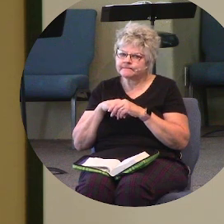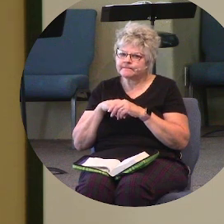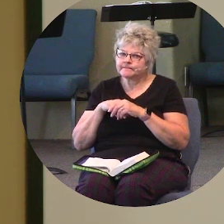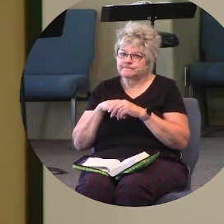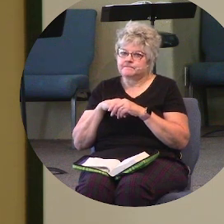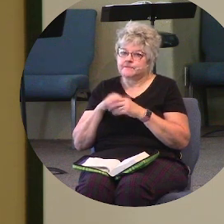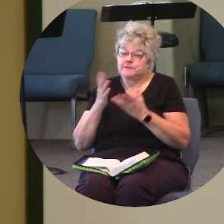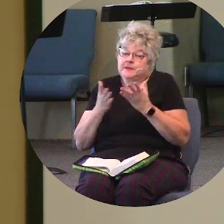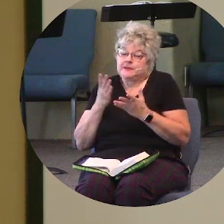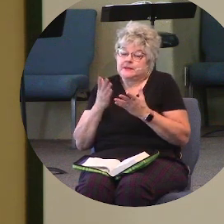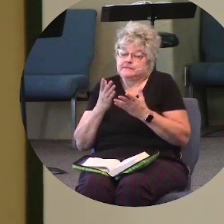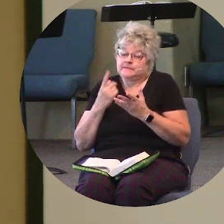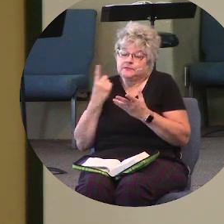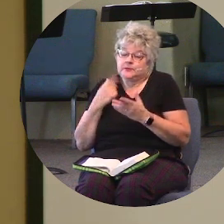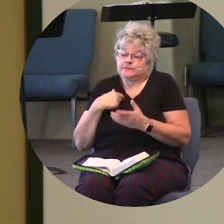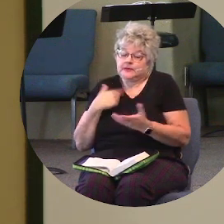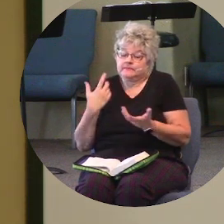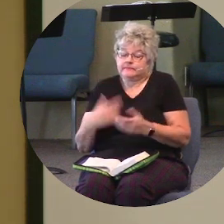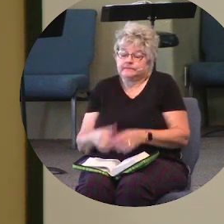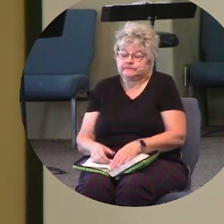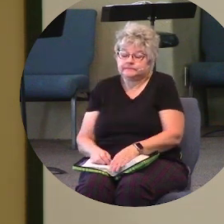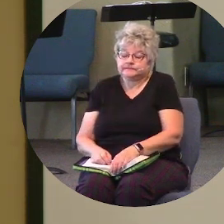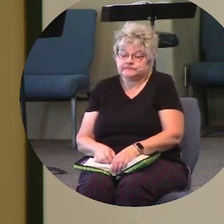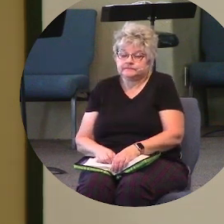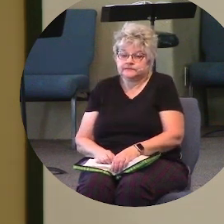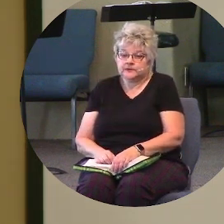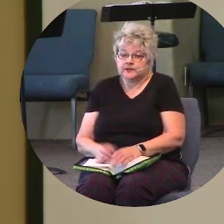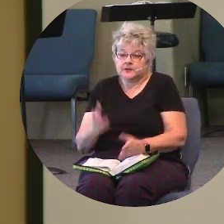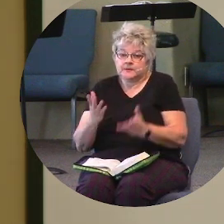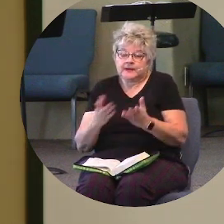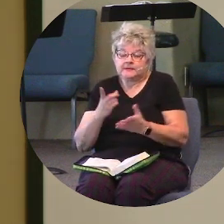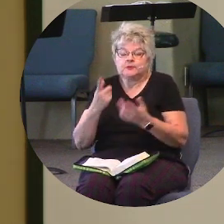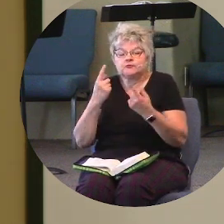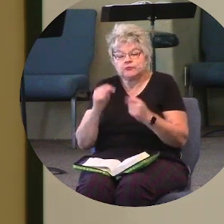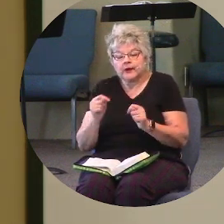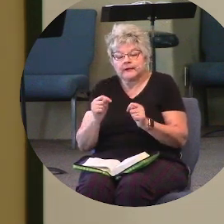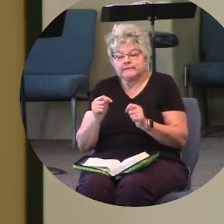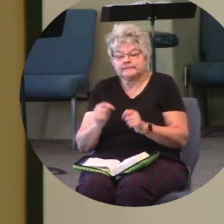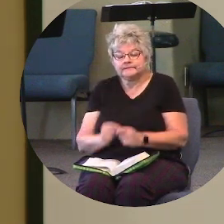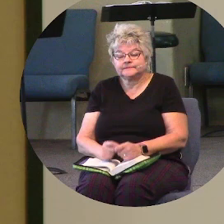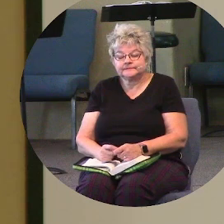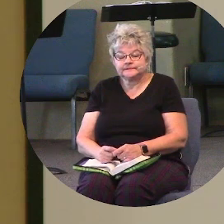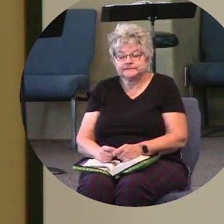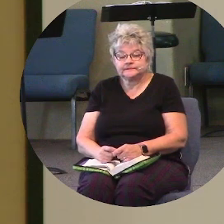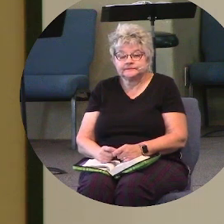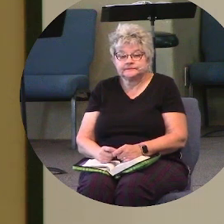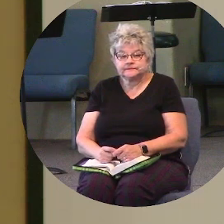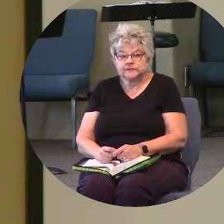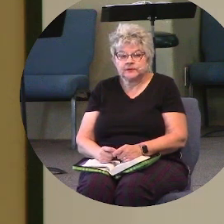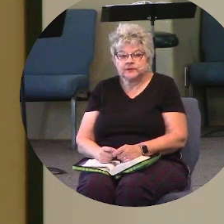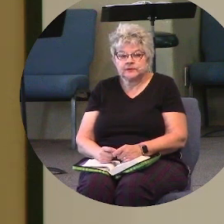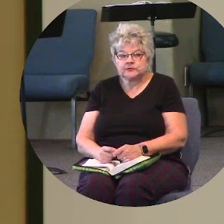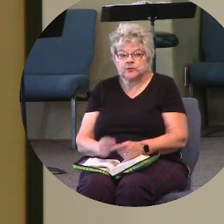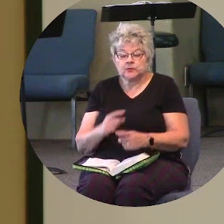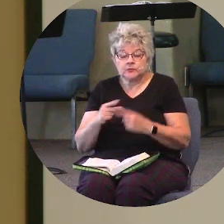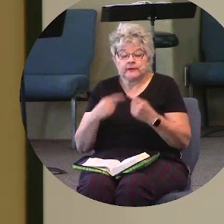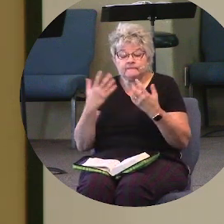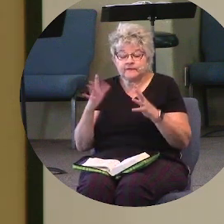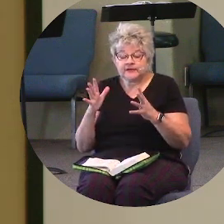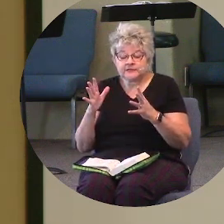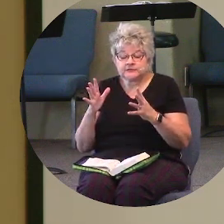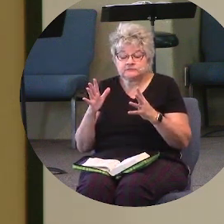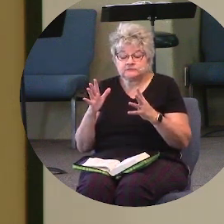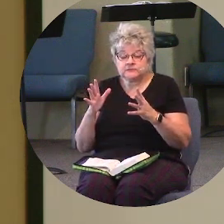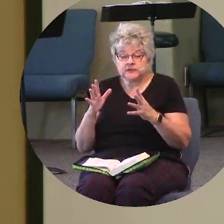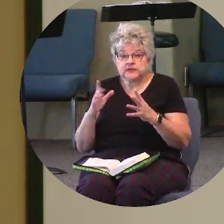Maybe that's just me. But maybe you'll try it. But this is what I come away with is,